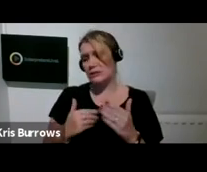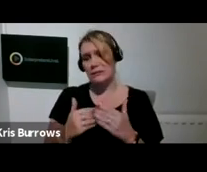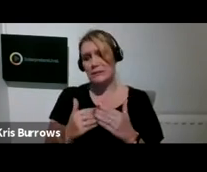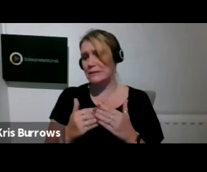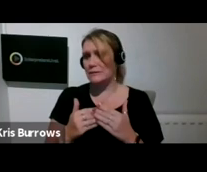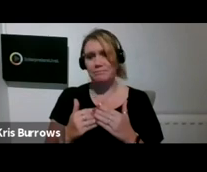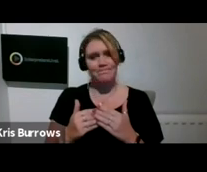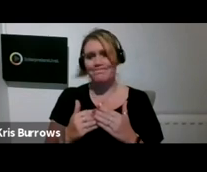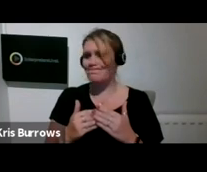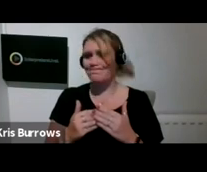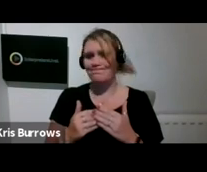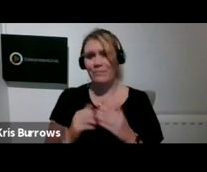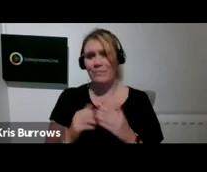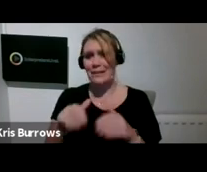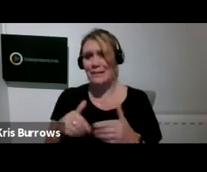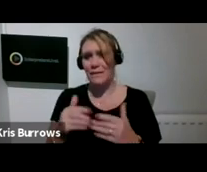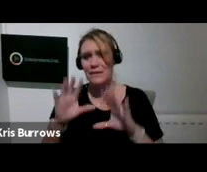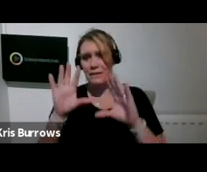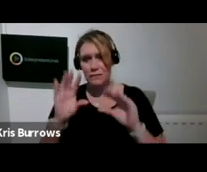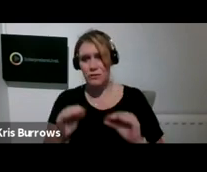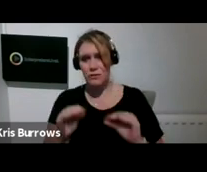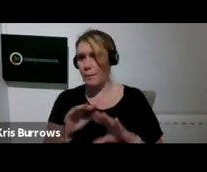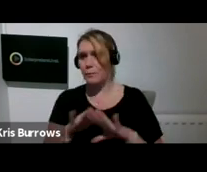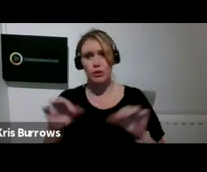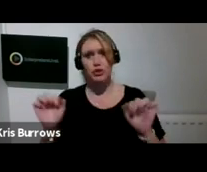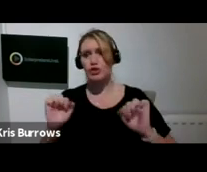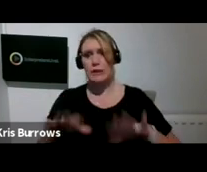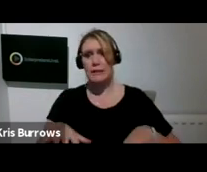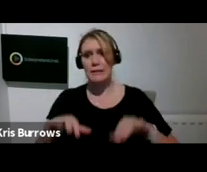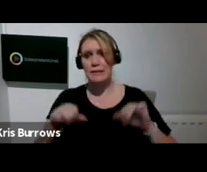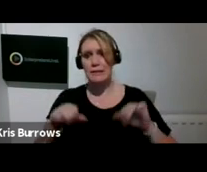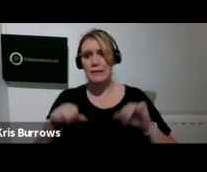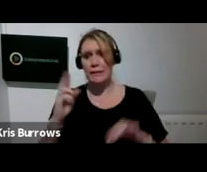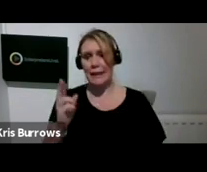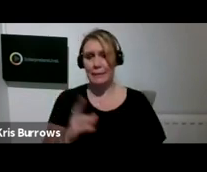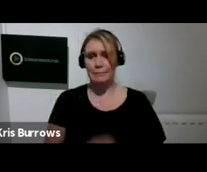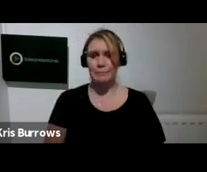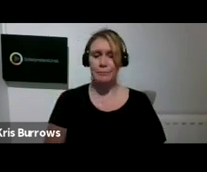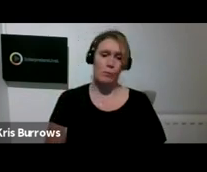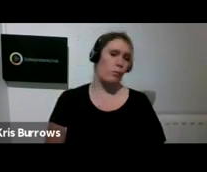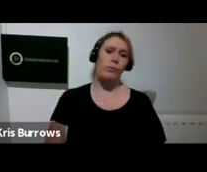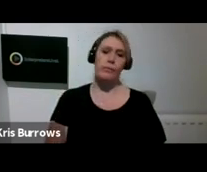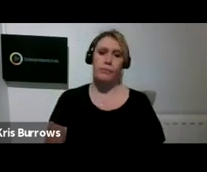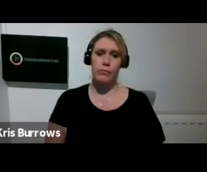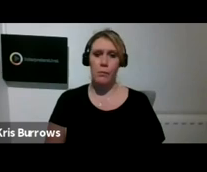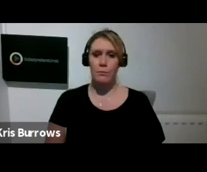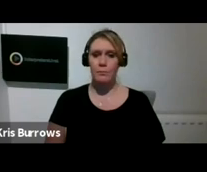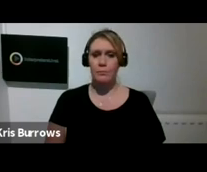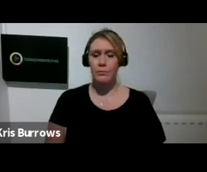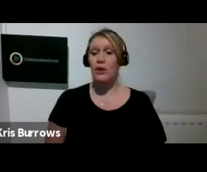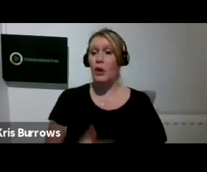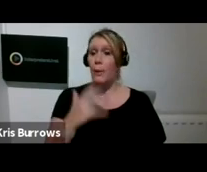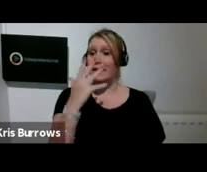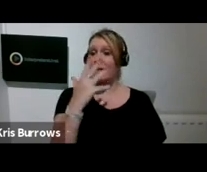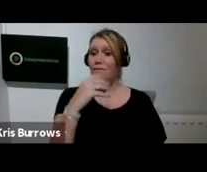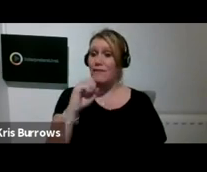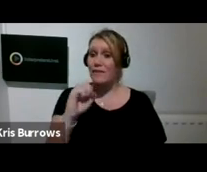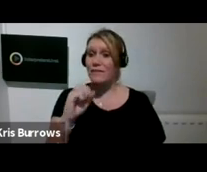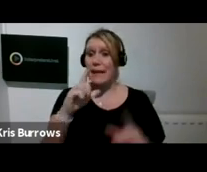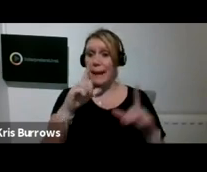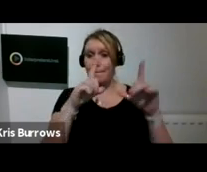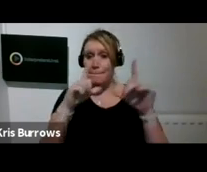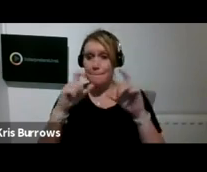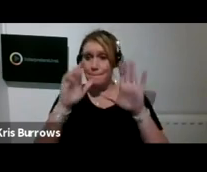really seem to have stopped and not started again. So it is 50 pictures. I'm going to try and scroll